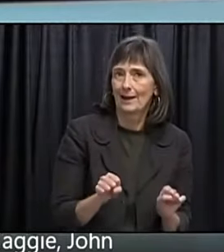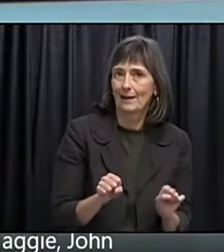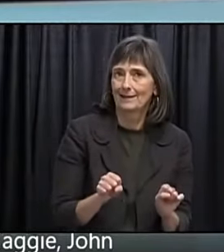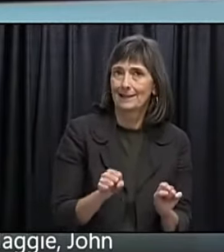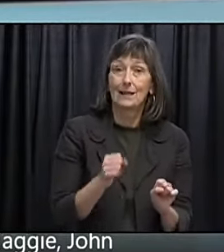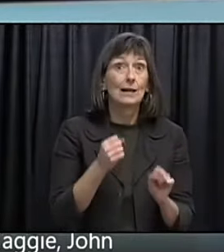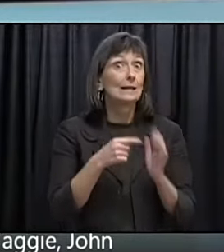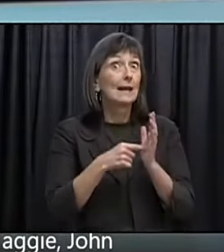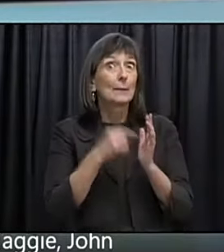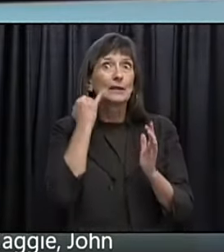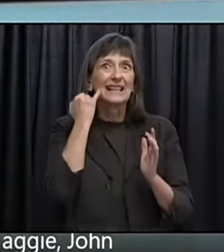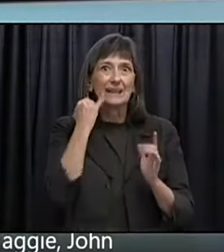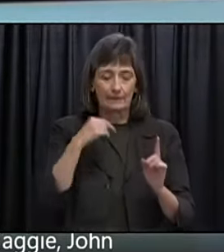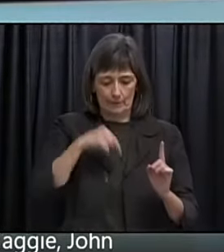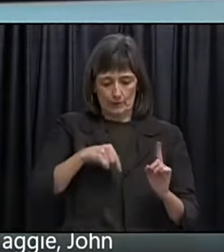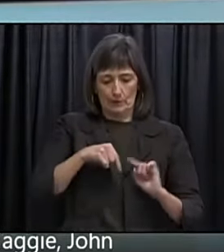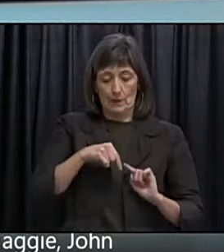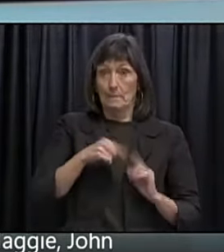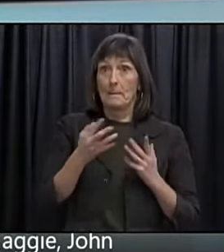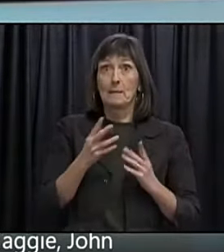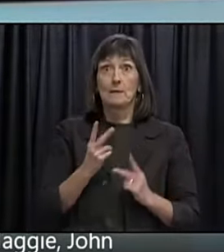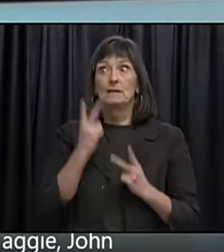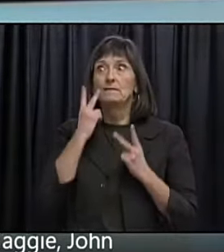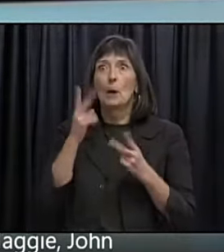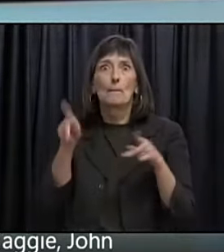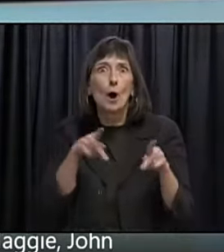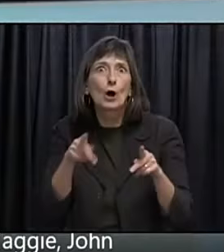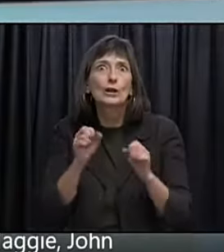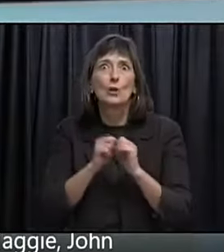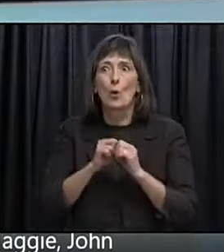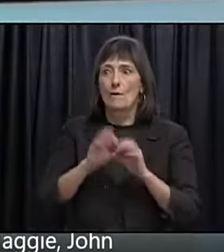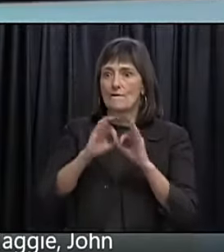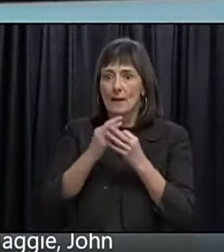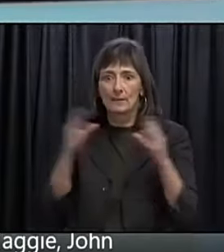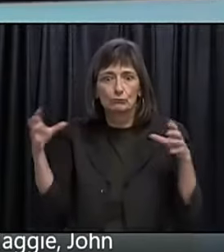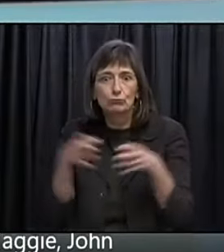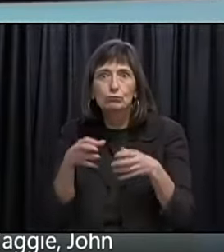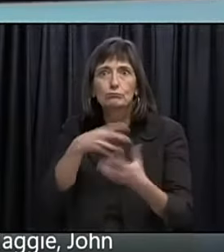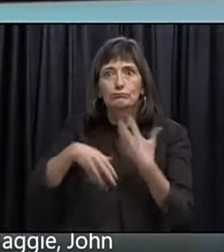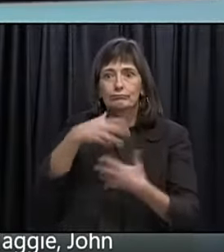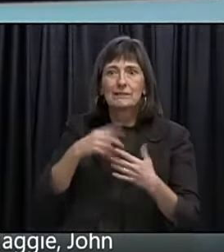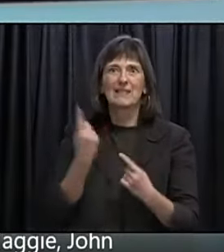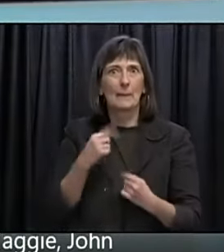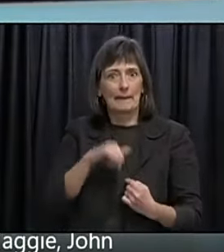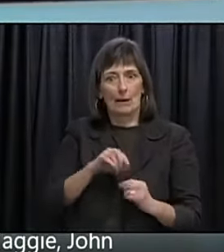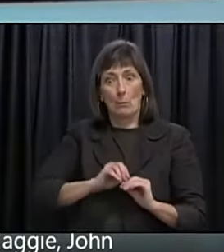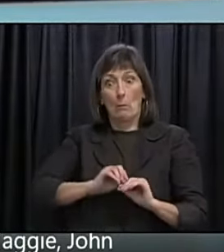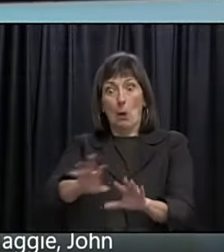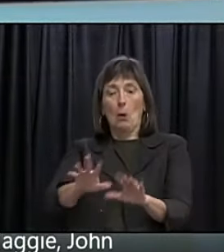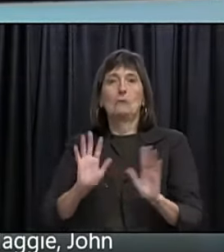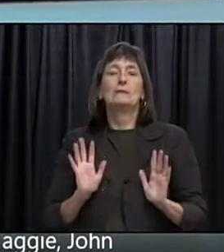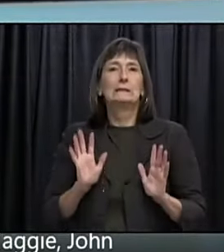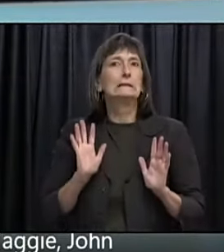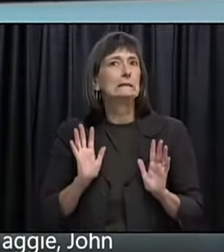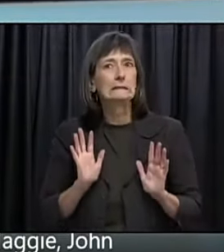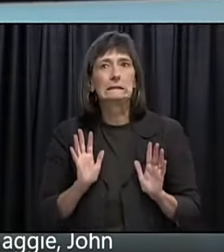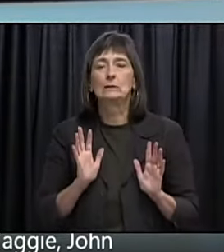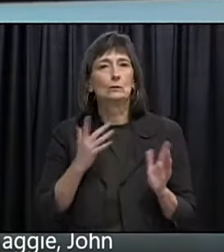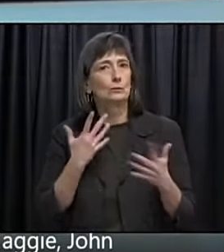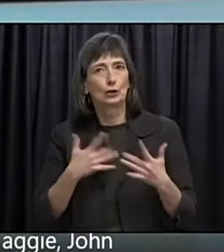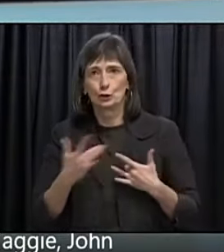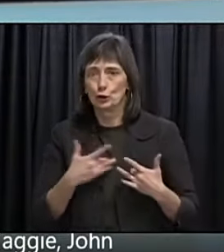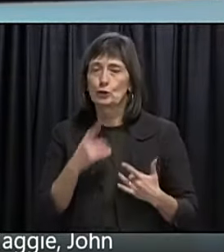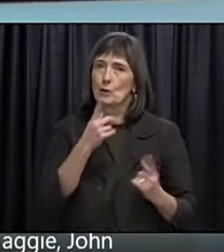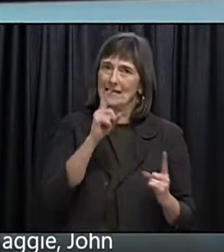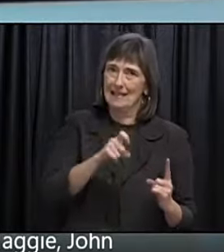super spread. We certainly haven't. Seen that. In. The spring. Or winter. To be. On. A with